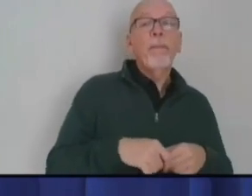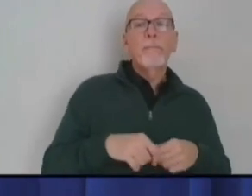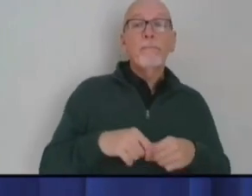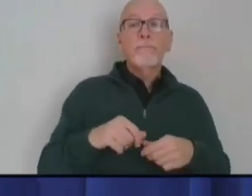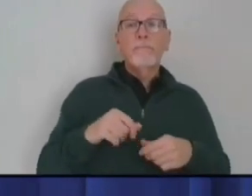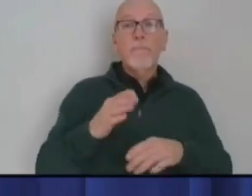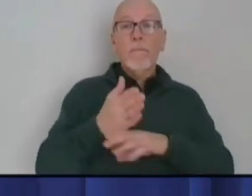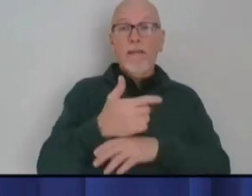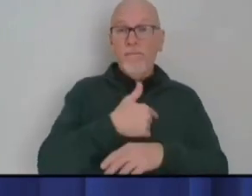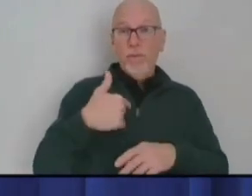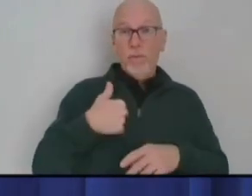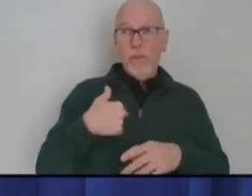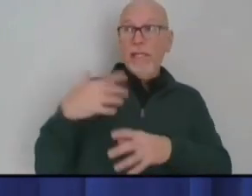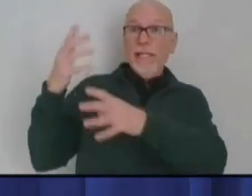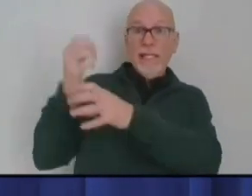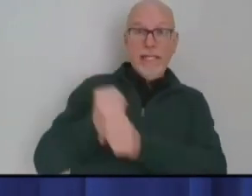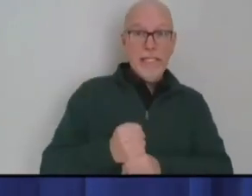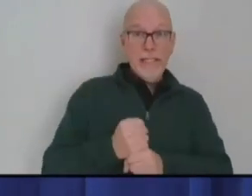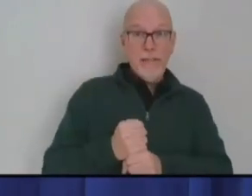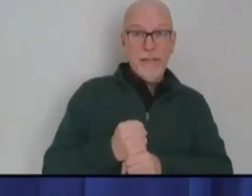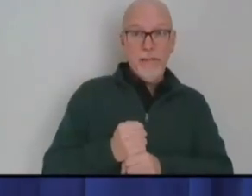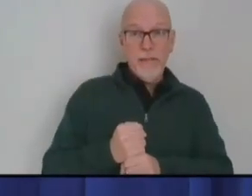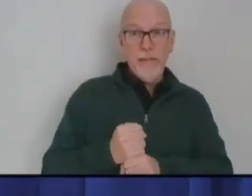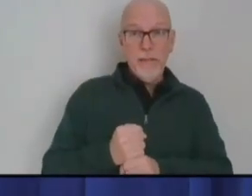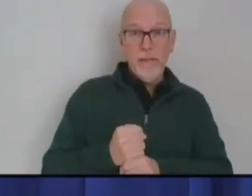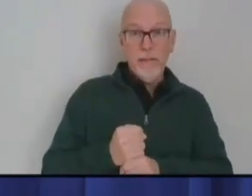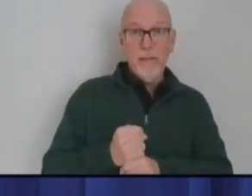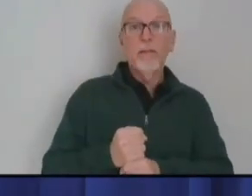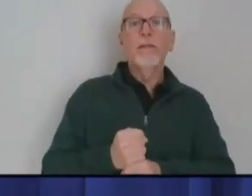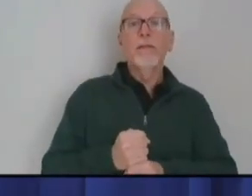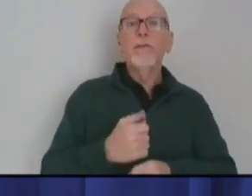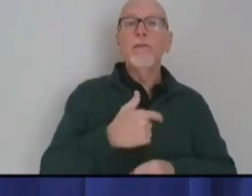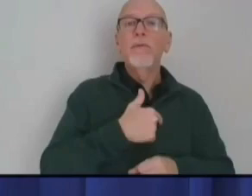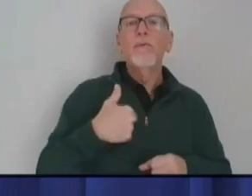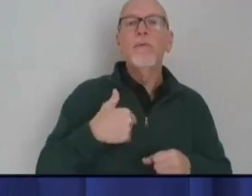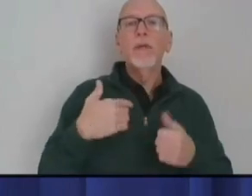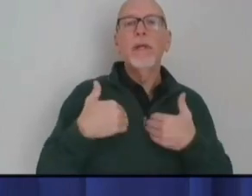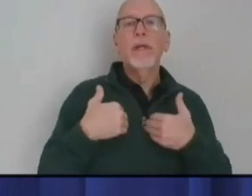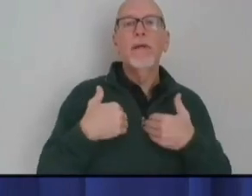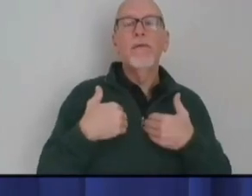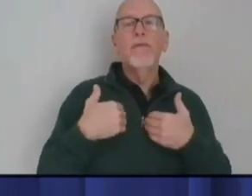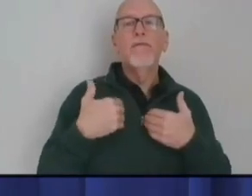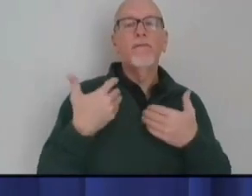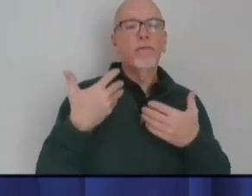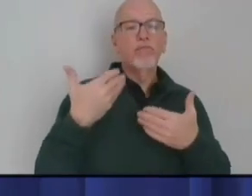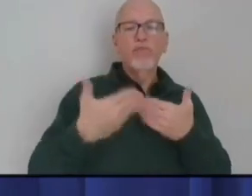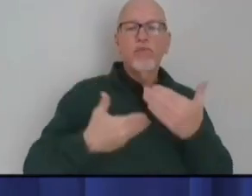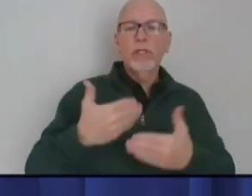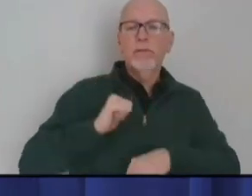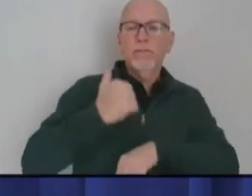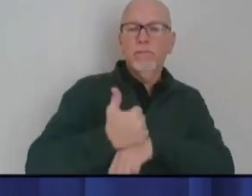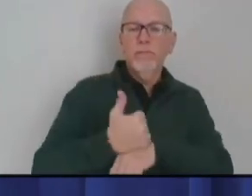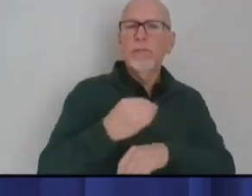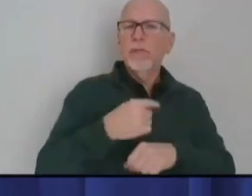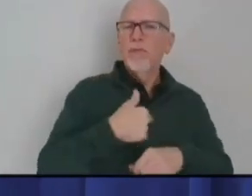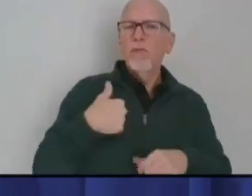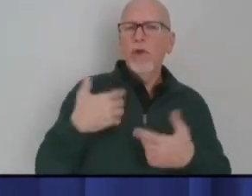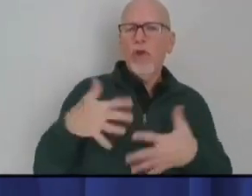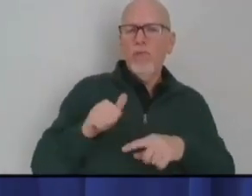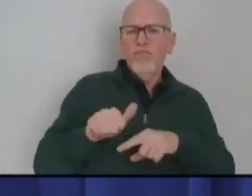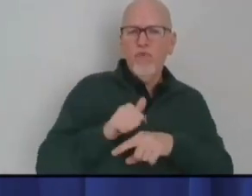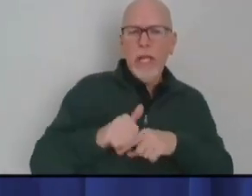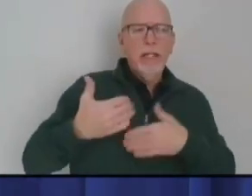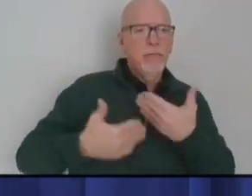we get it here, we have the protocol put in place and we've practiced. So we're going to,